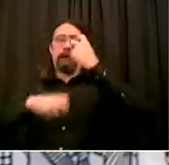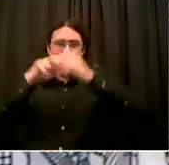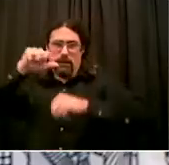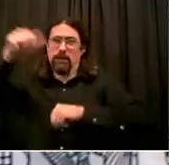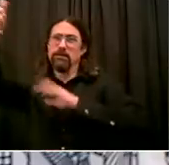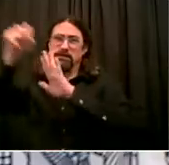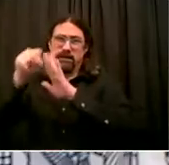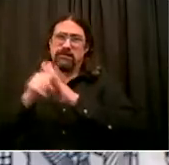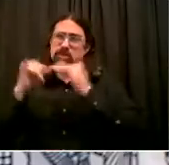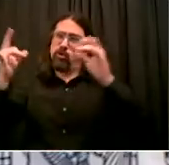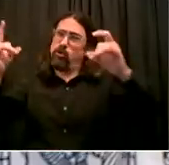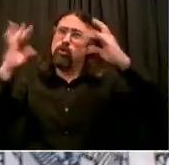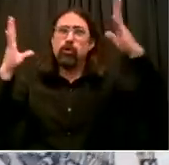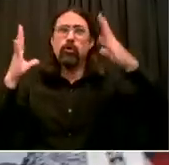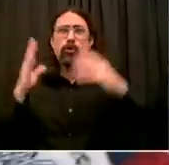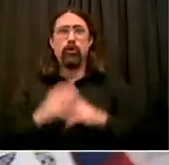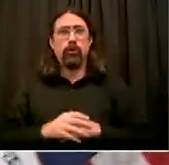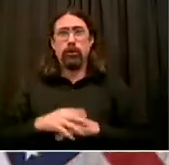we will. Thanks, everyone.